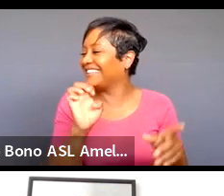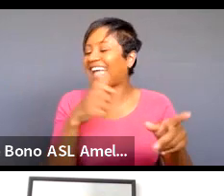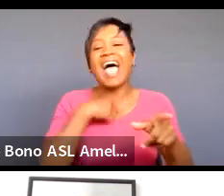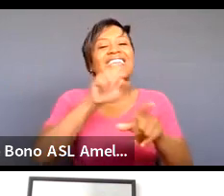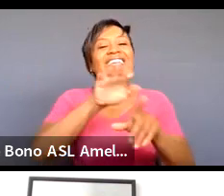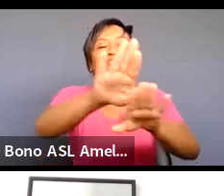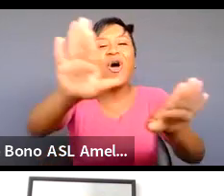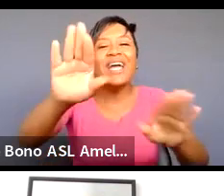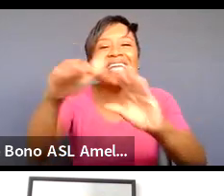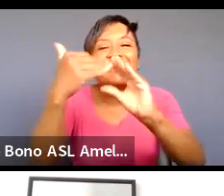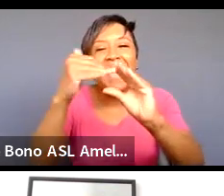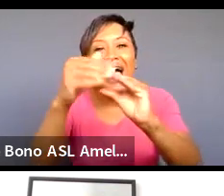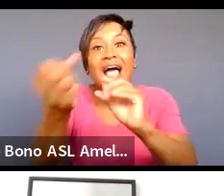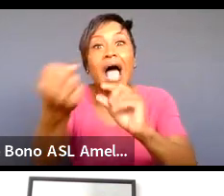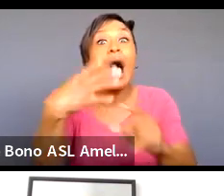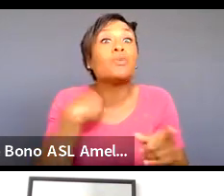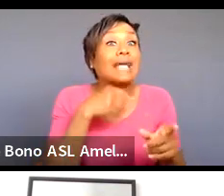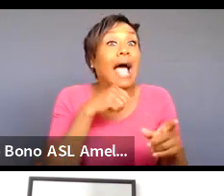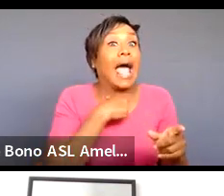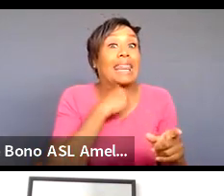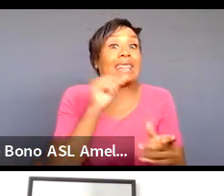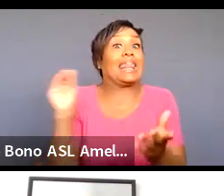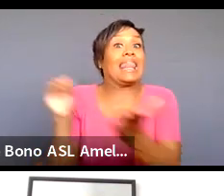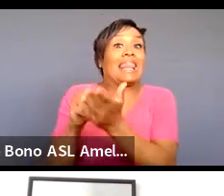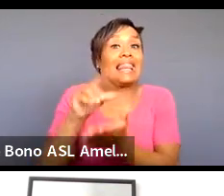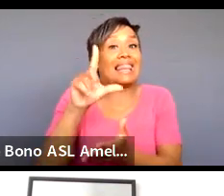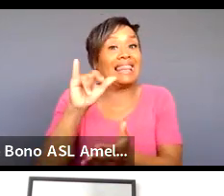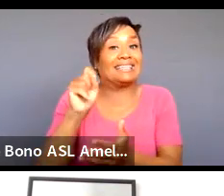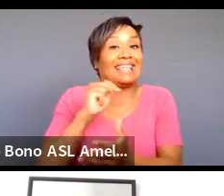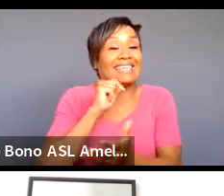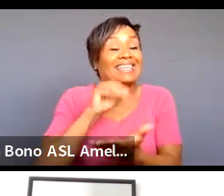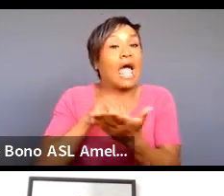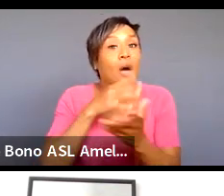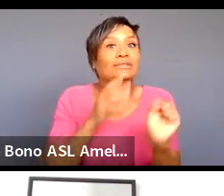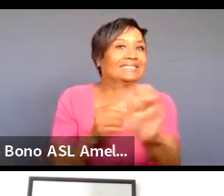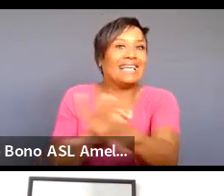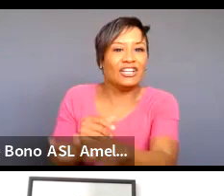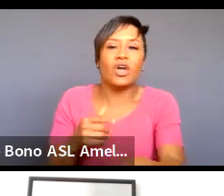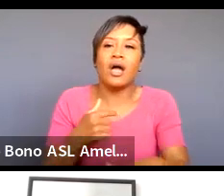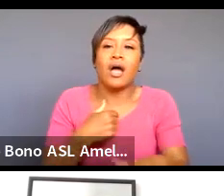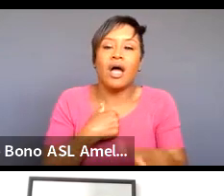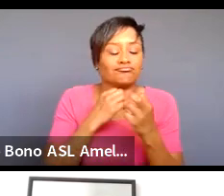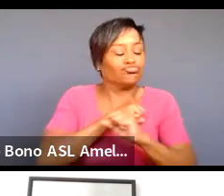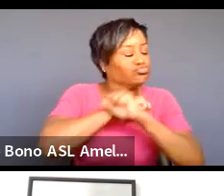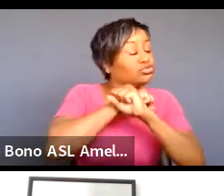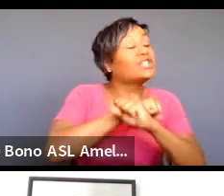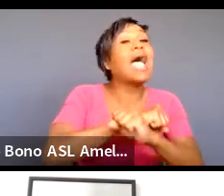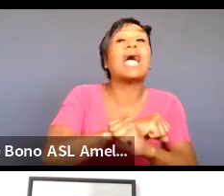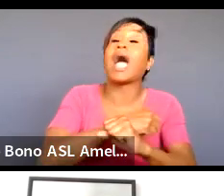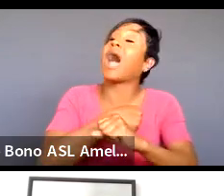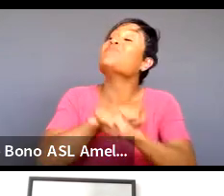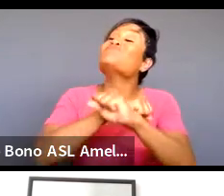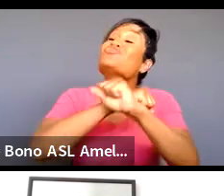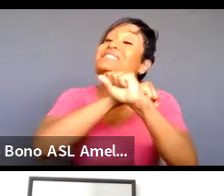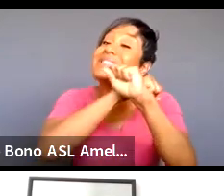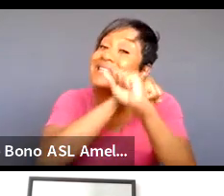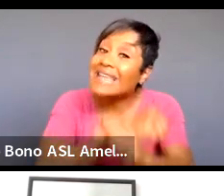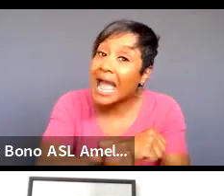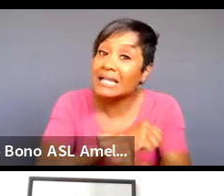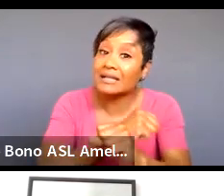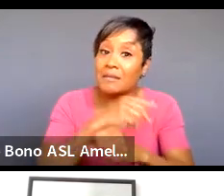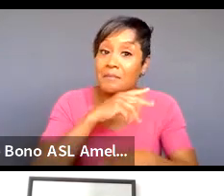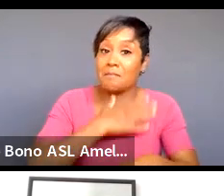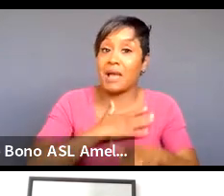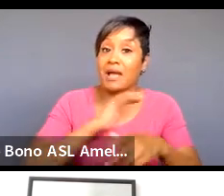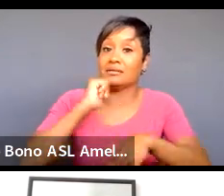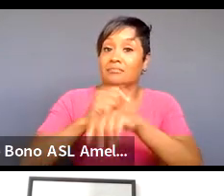because i'll send you the unlisted ones i i'm highly protective of my digitized work i'm highly protective of the work that i put